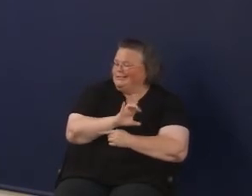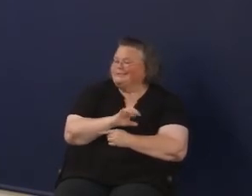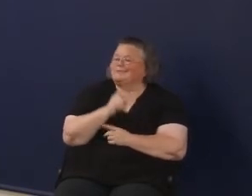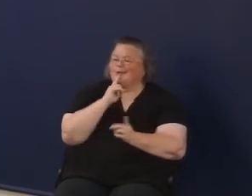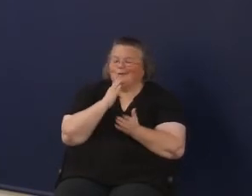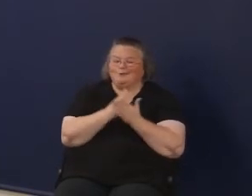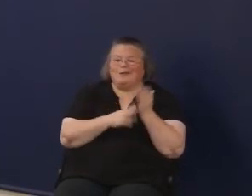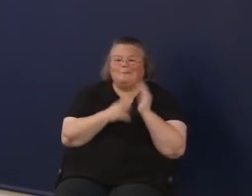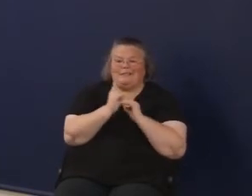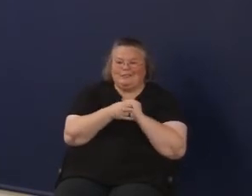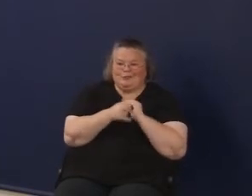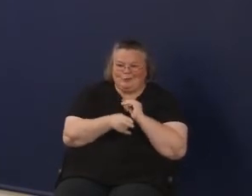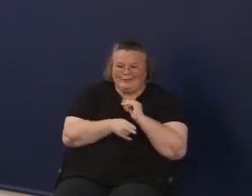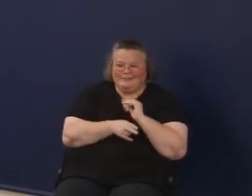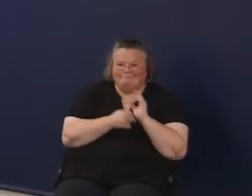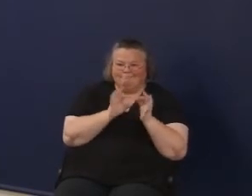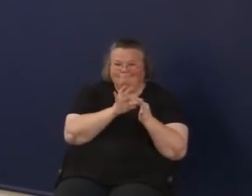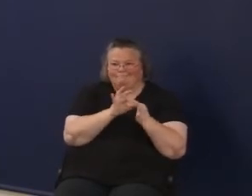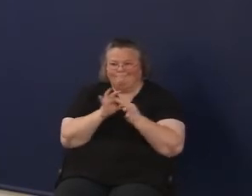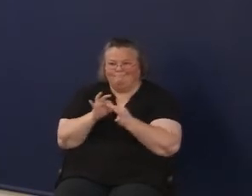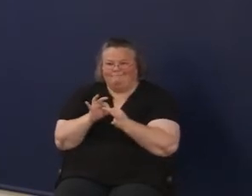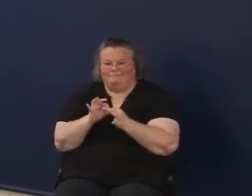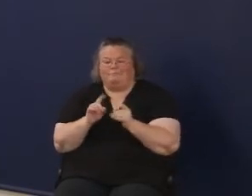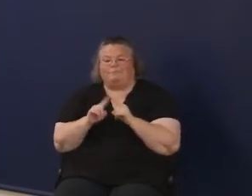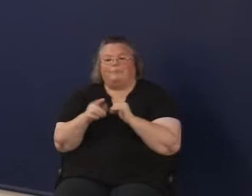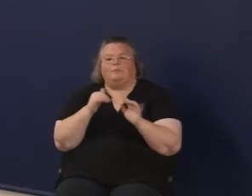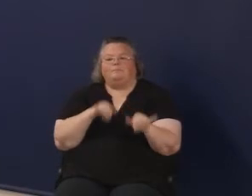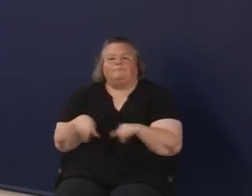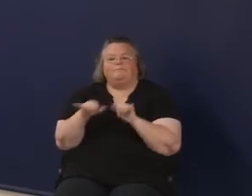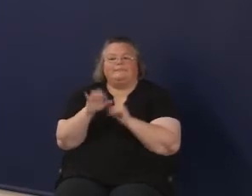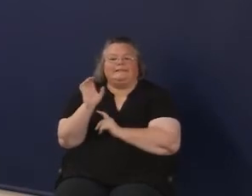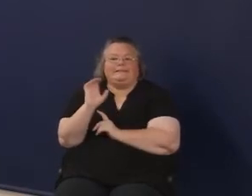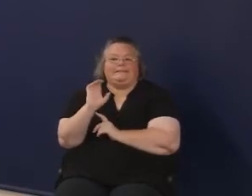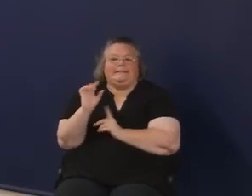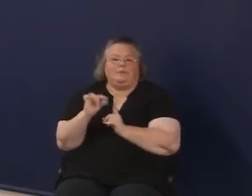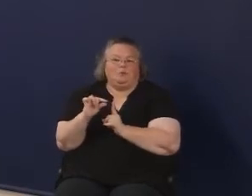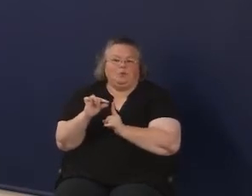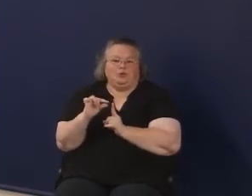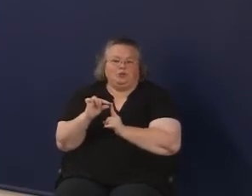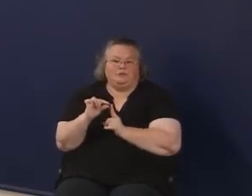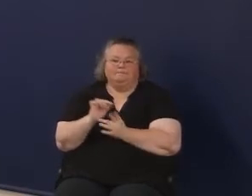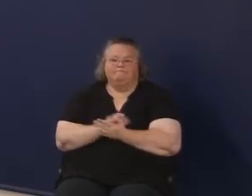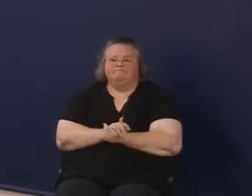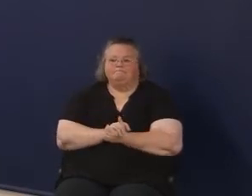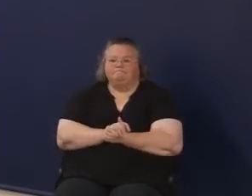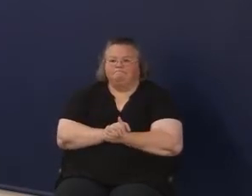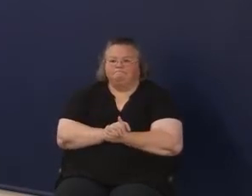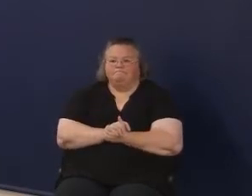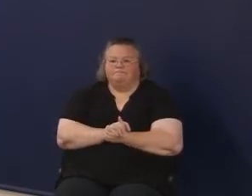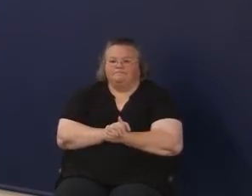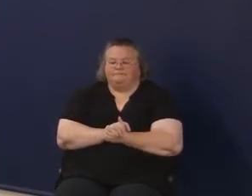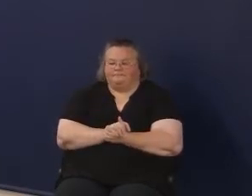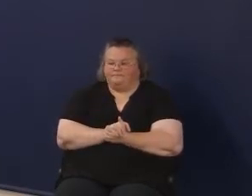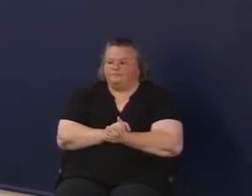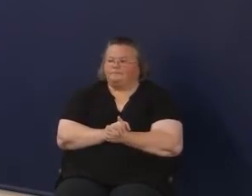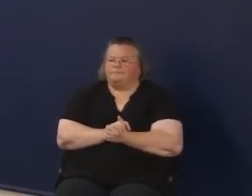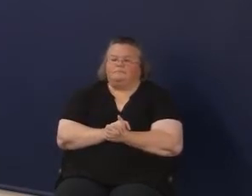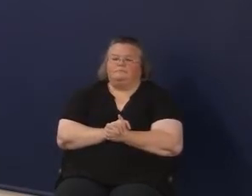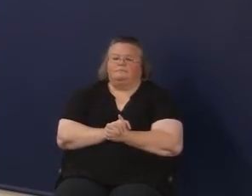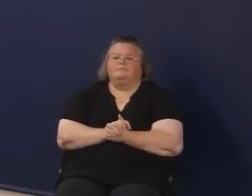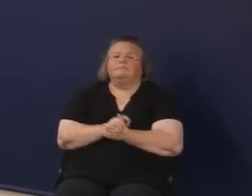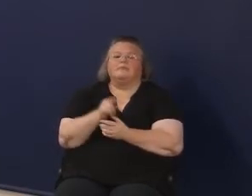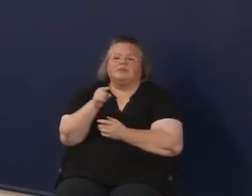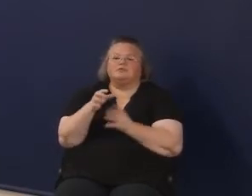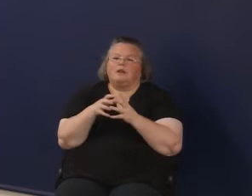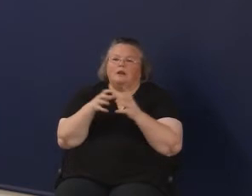history with each of these things, but C words frequently wind up being super important in this. There's a lot of C words in the Boone